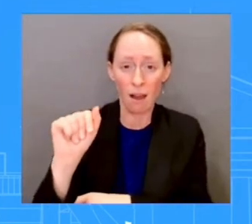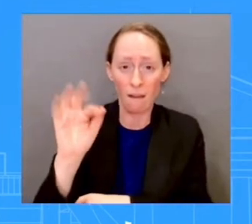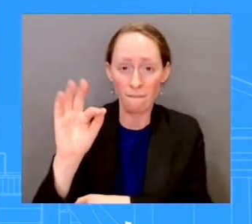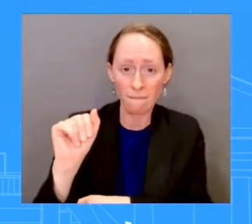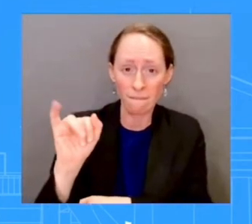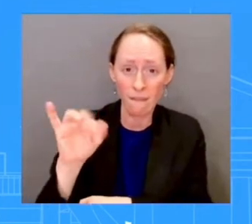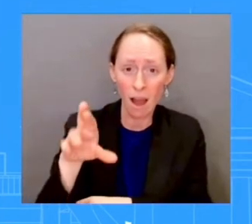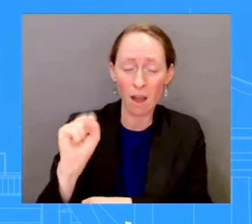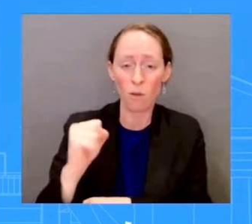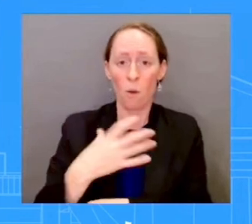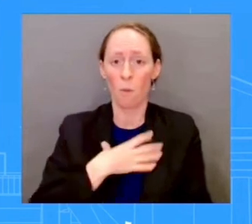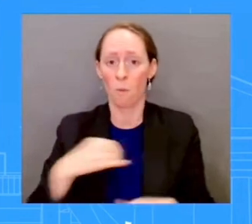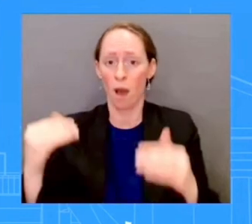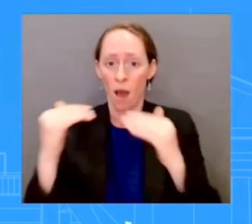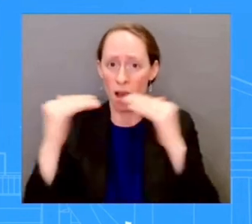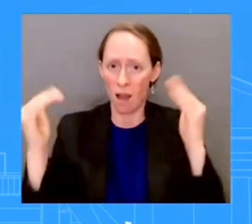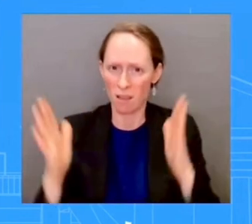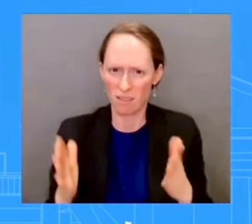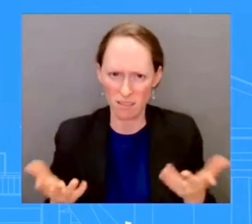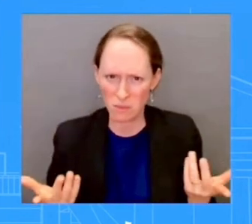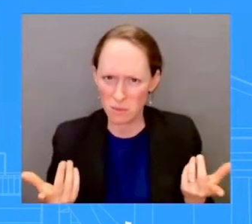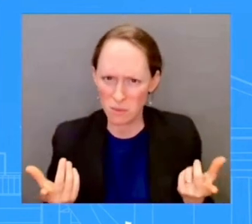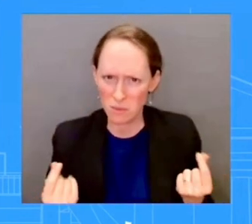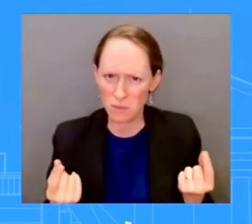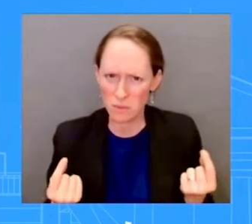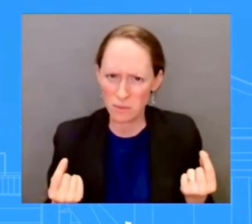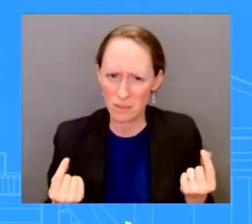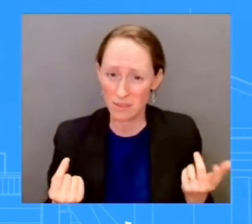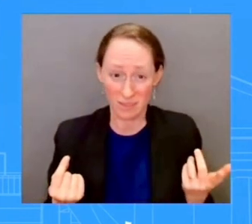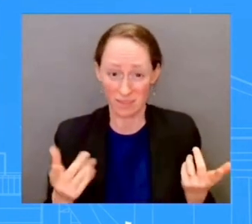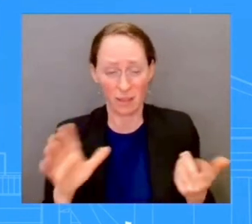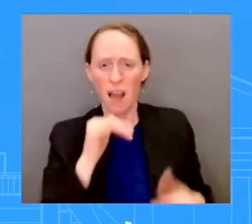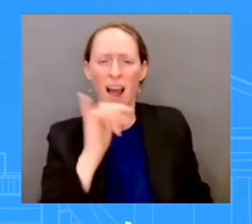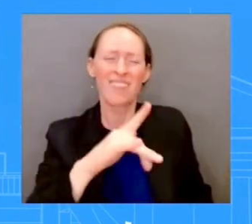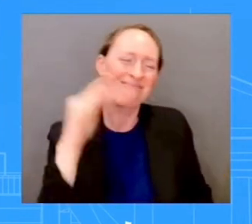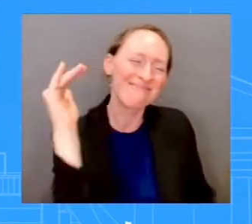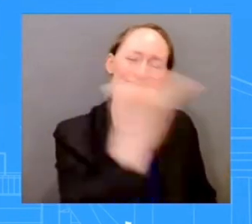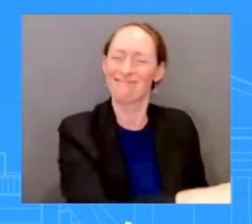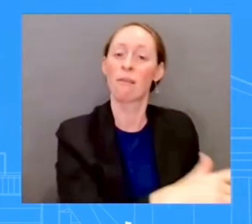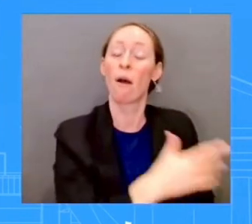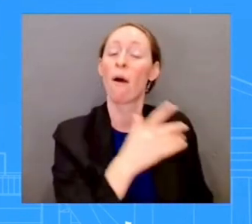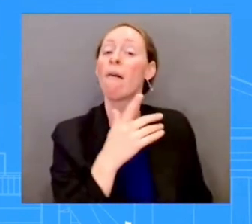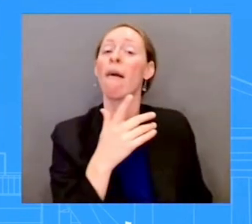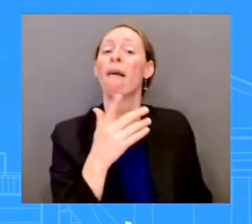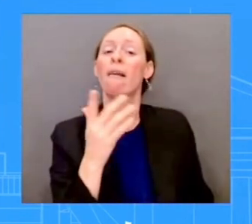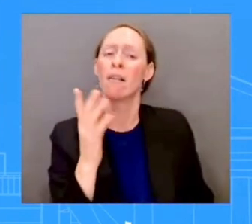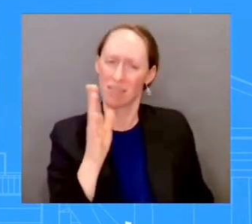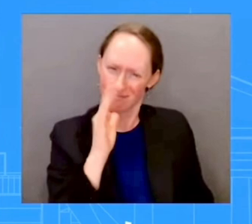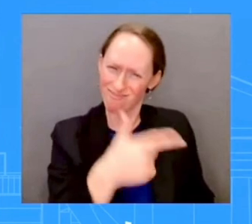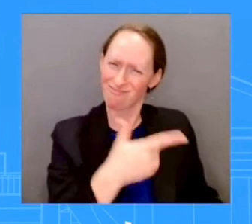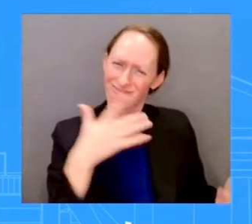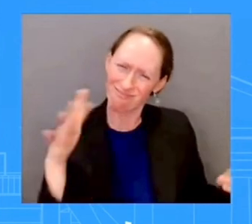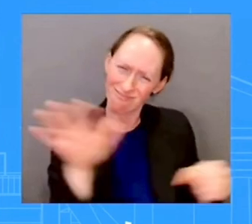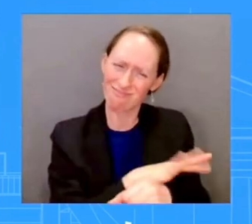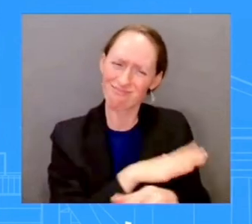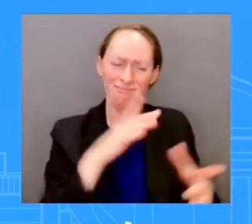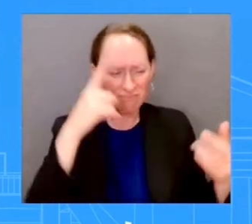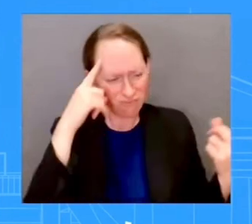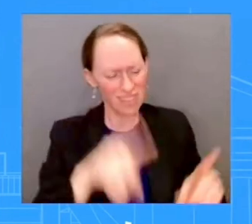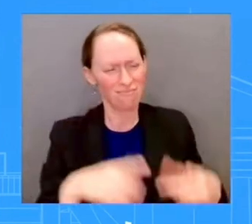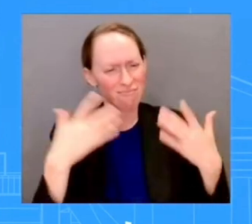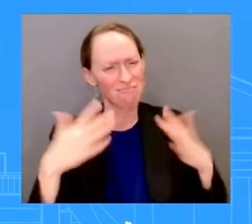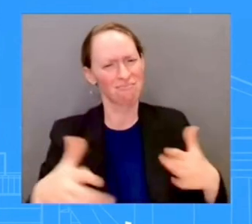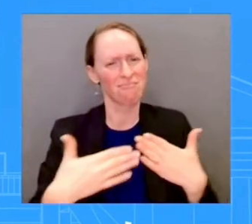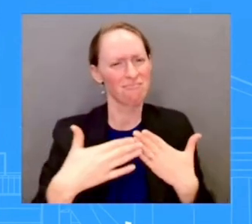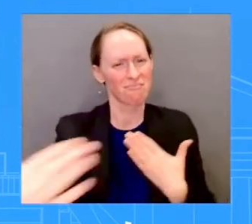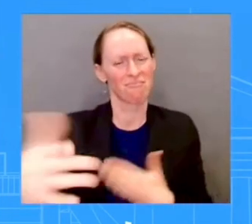Well, I've talked about that the last couple of days. I've talked about, not even the last couple of days, I've talked about this for the last couple of weeks when I've been asked and I've talked about the